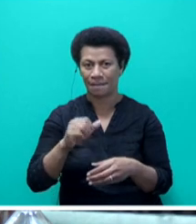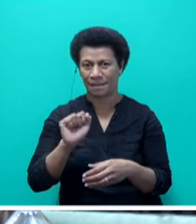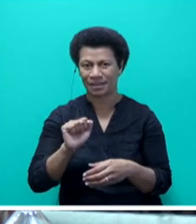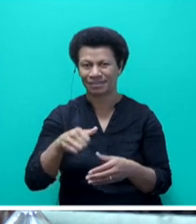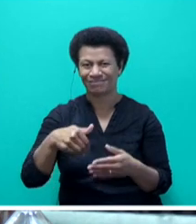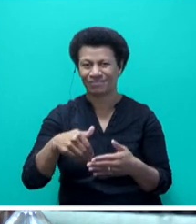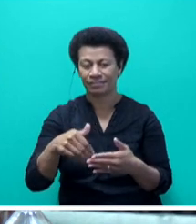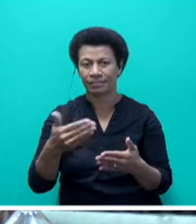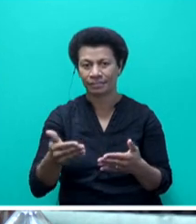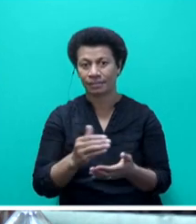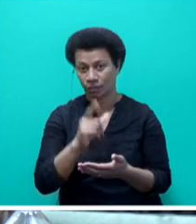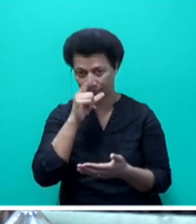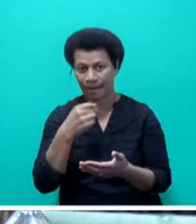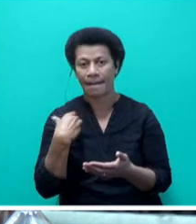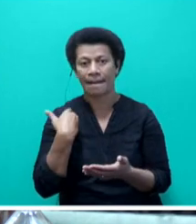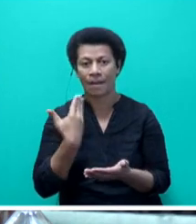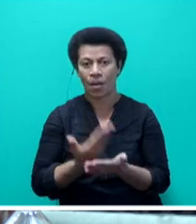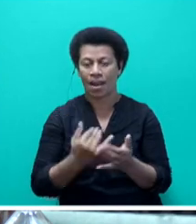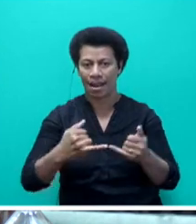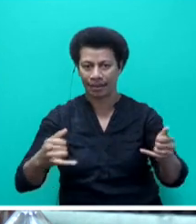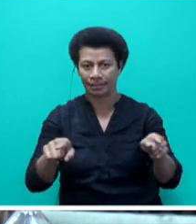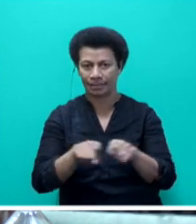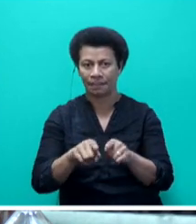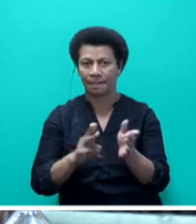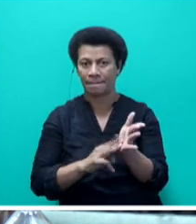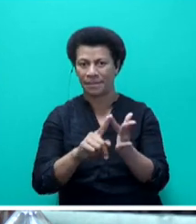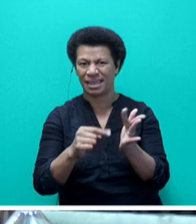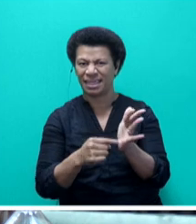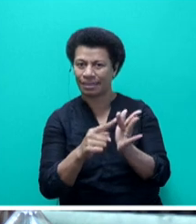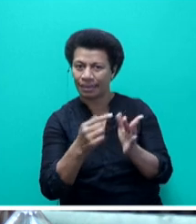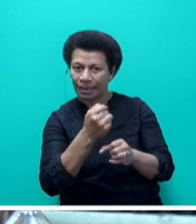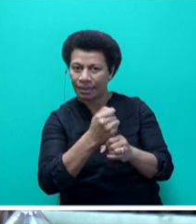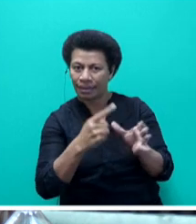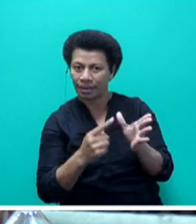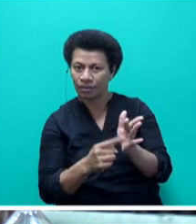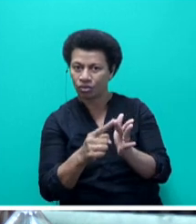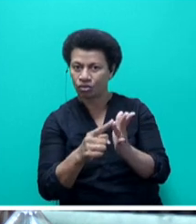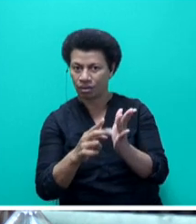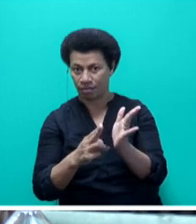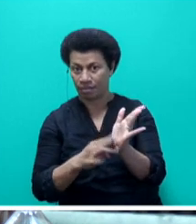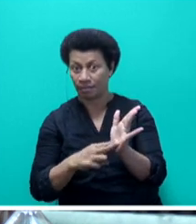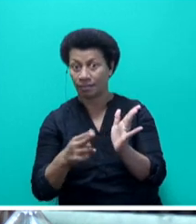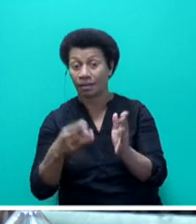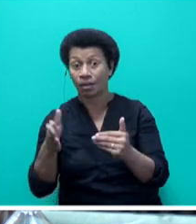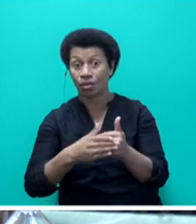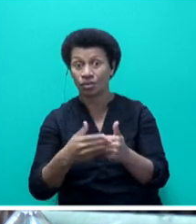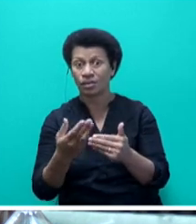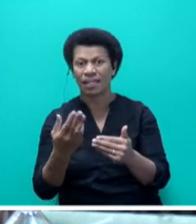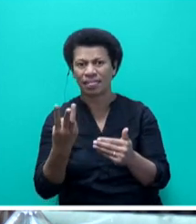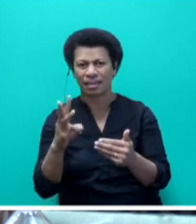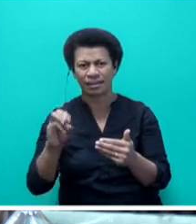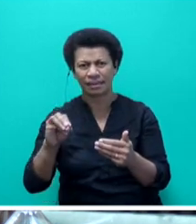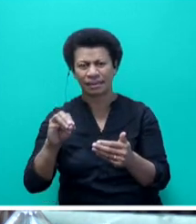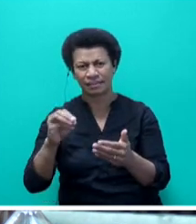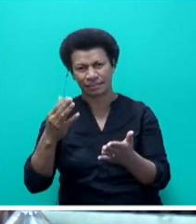Inflation Mitigation Application System, which is now open for applications and will close on 30 September 2022. Manual forms are also